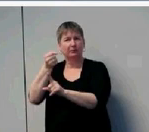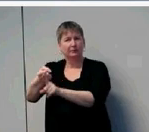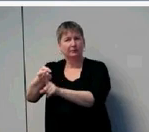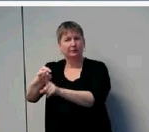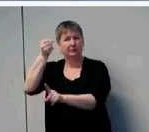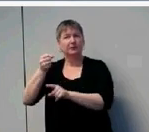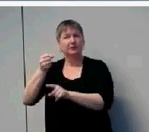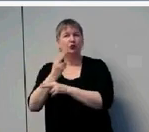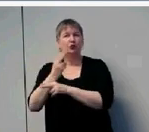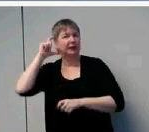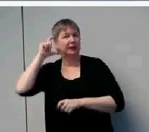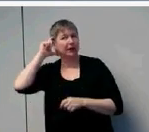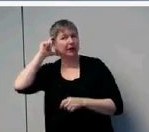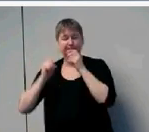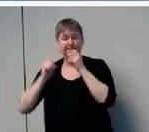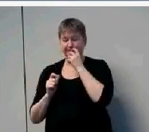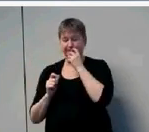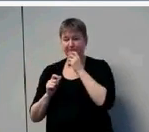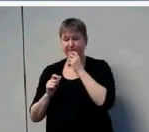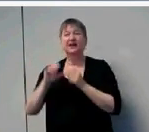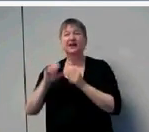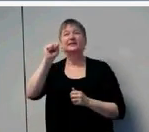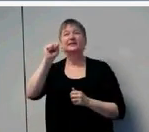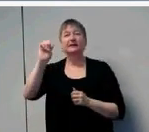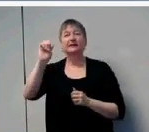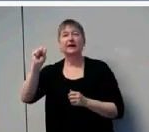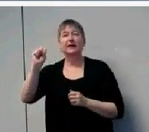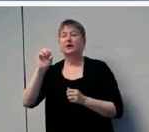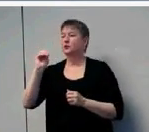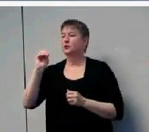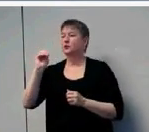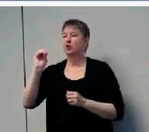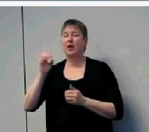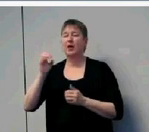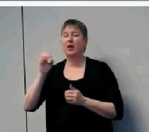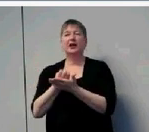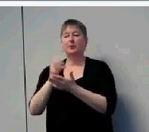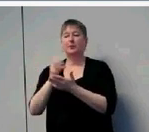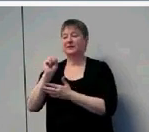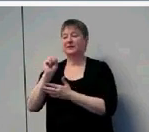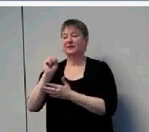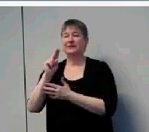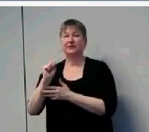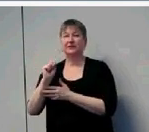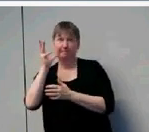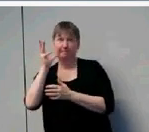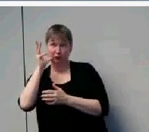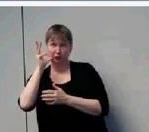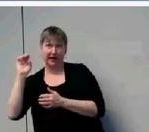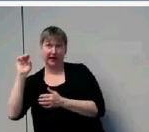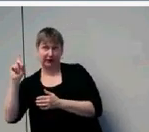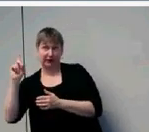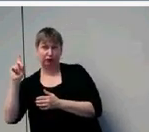mentioned that socioeconomic status or maternal education mattered. That's not really a variable we may be able to change,